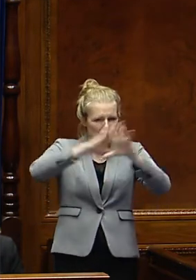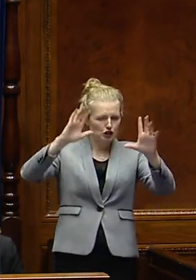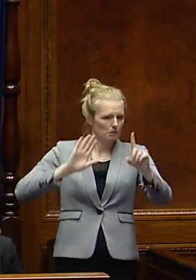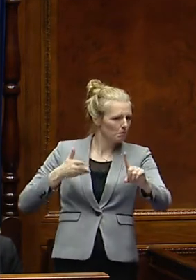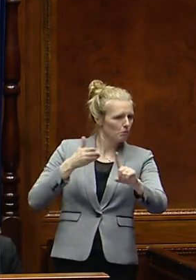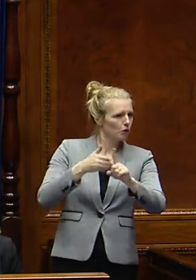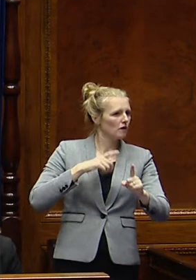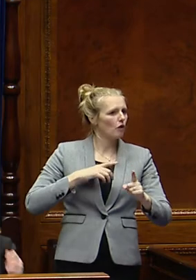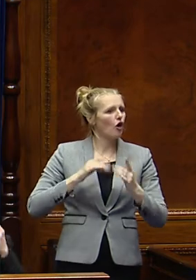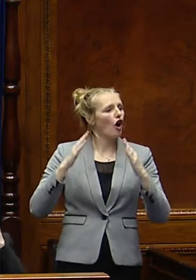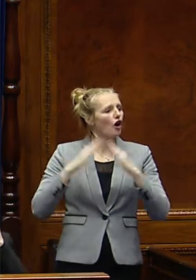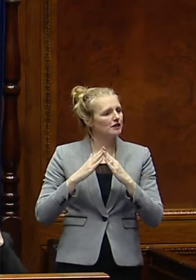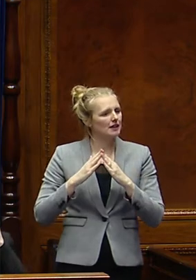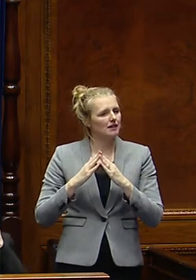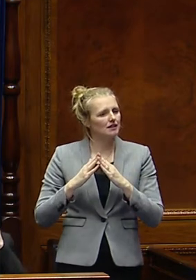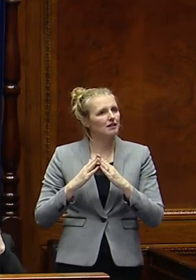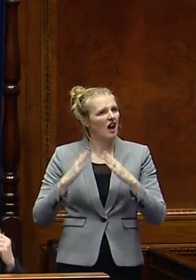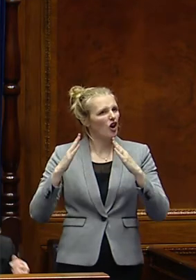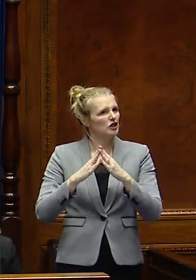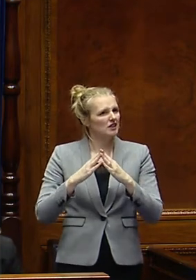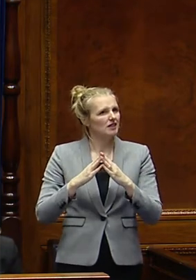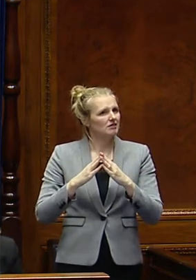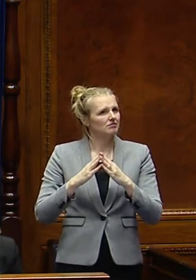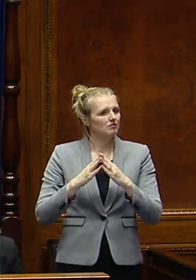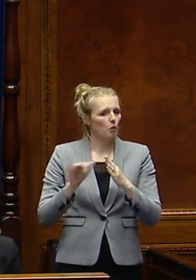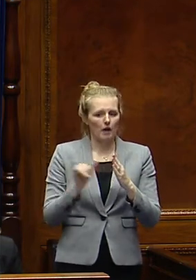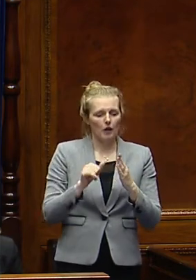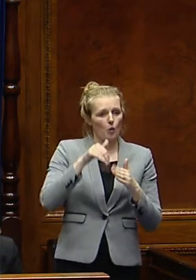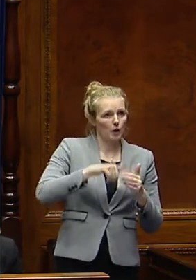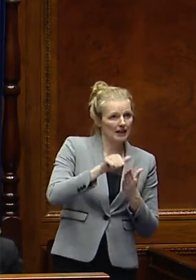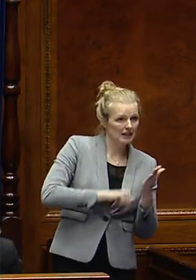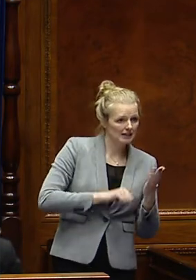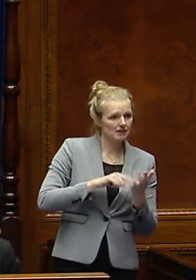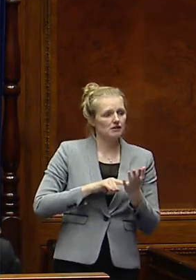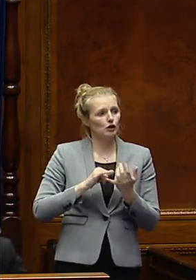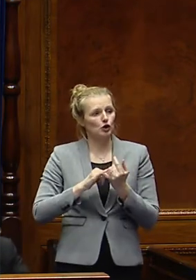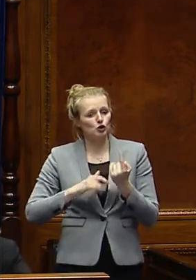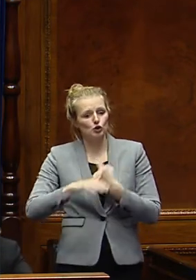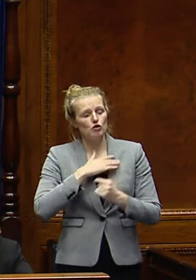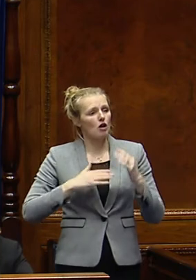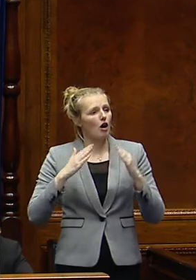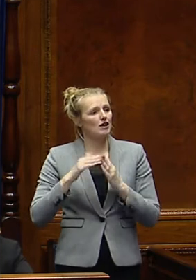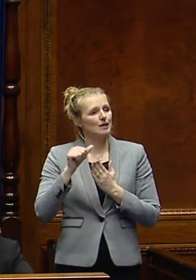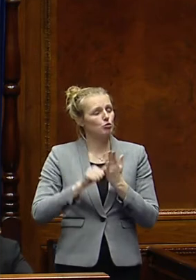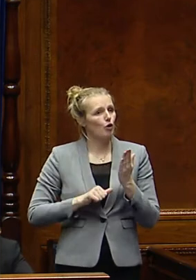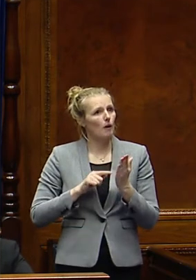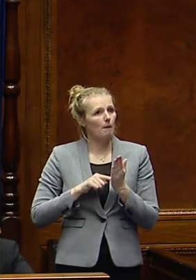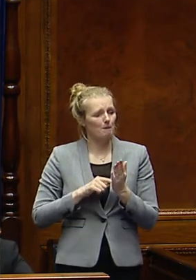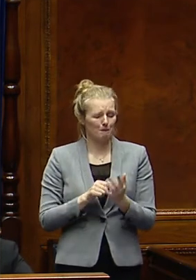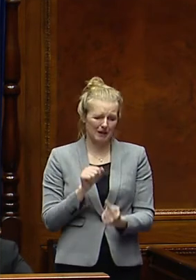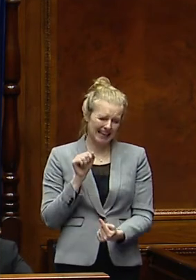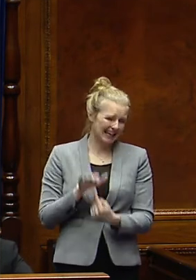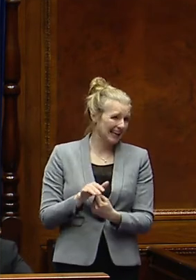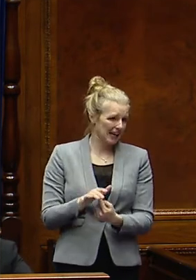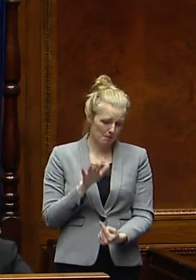in terms of looking at the issue of housing, whether that is the waiting list, the social housing programme, I suppose a key component